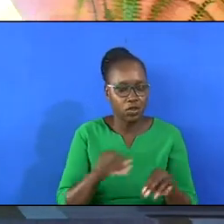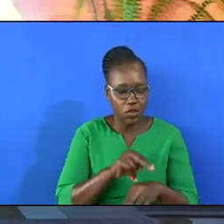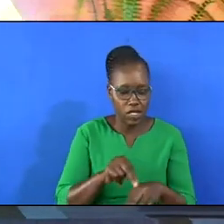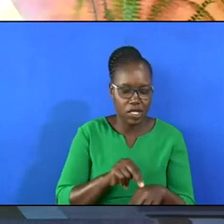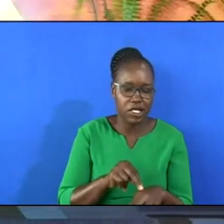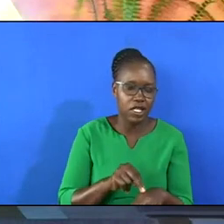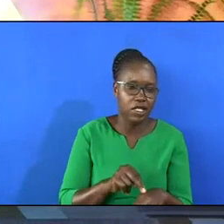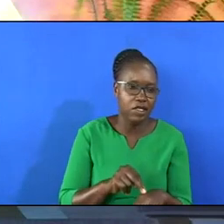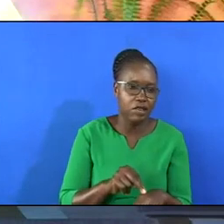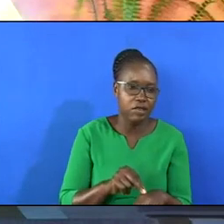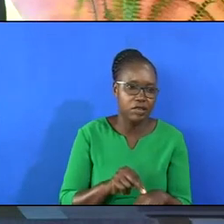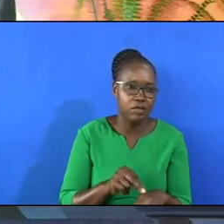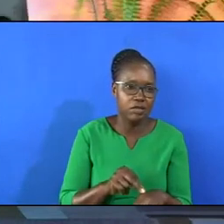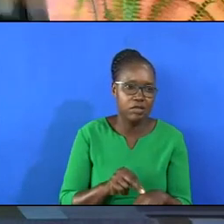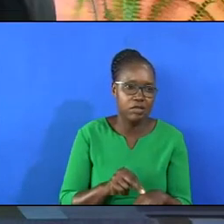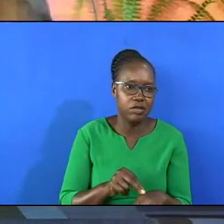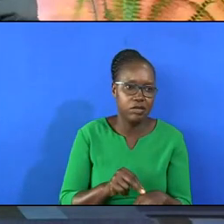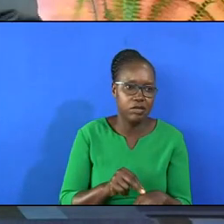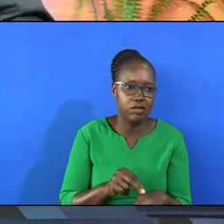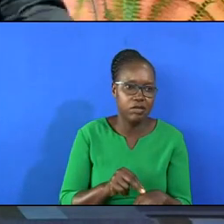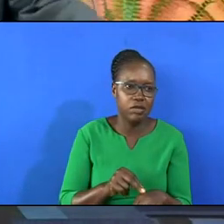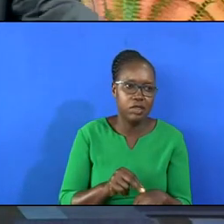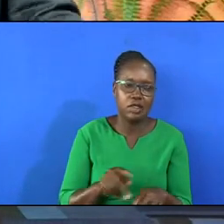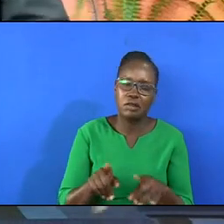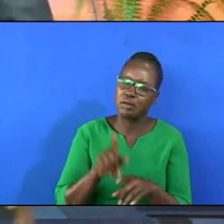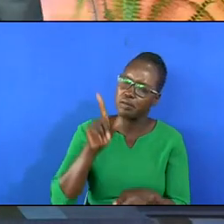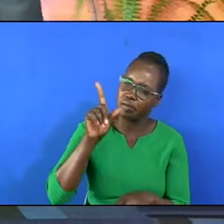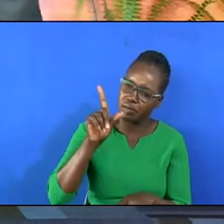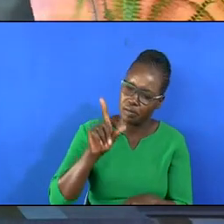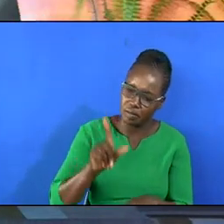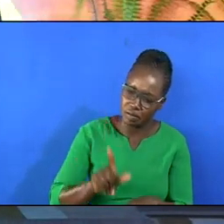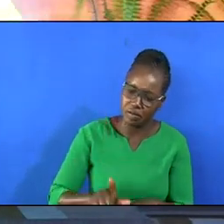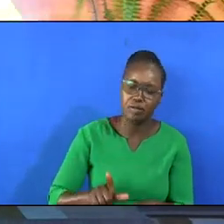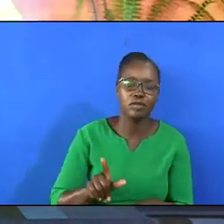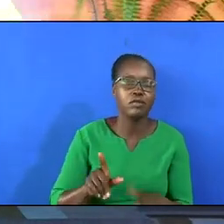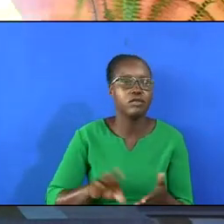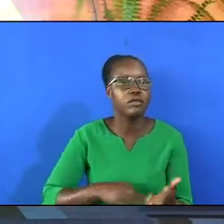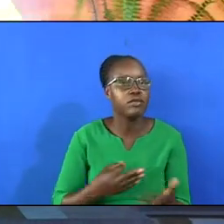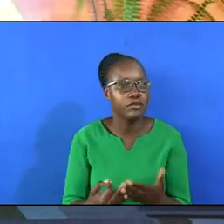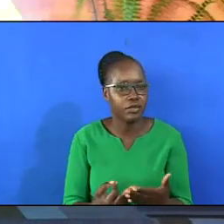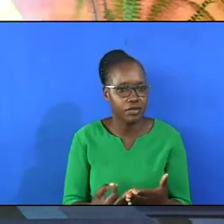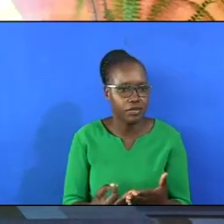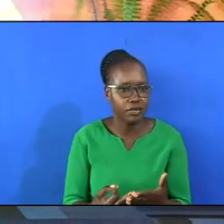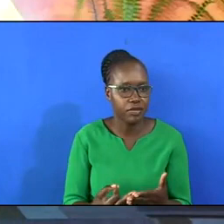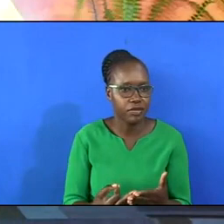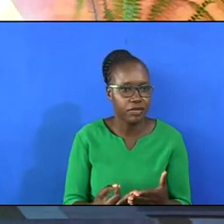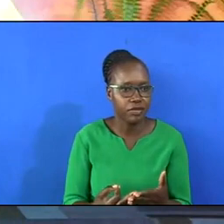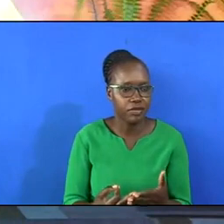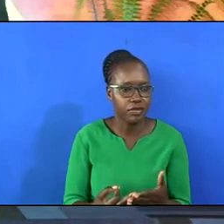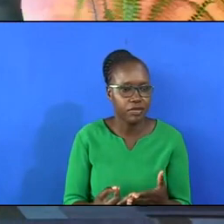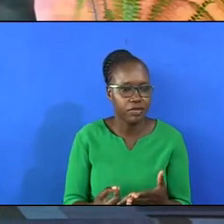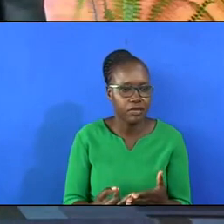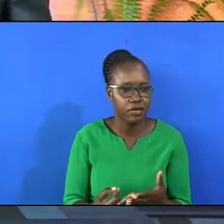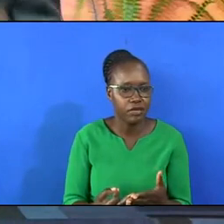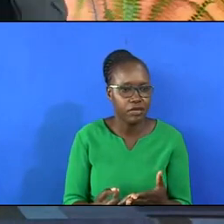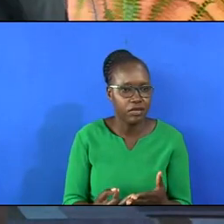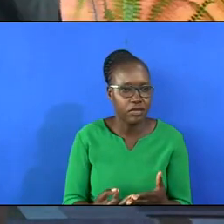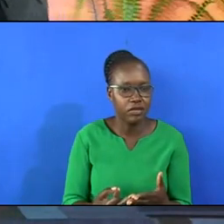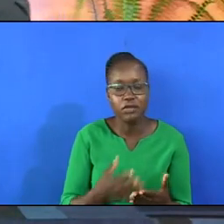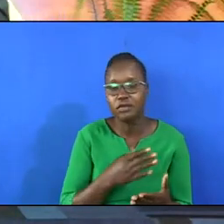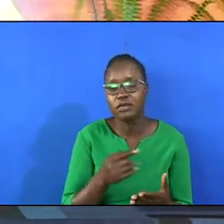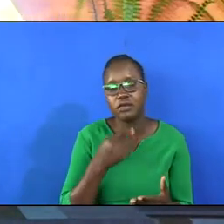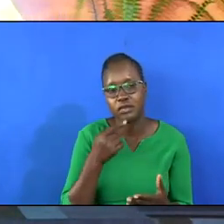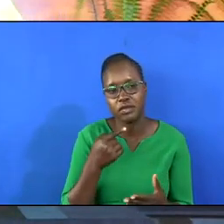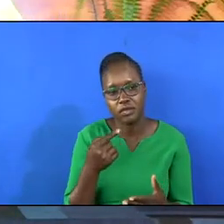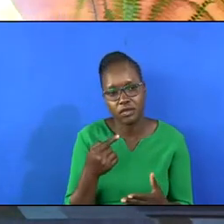nature as low as it had fallen. That's what he is saying. And he